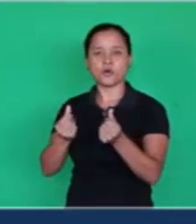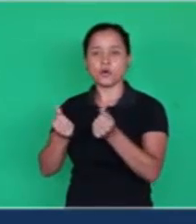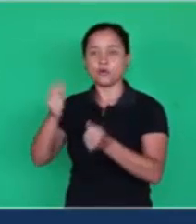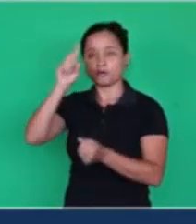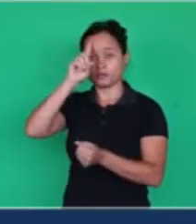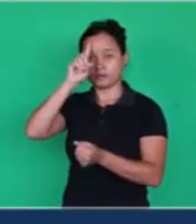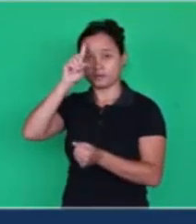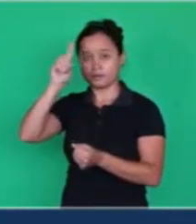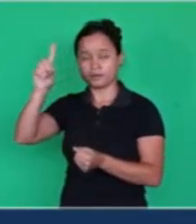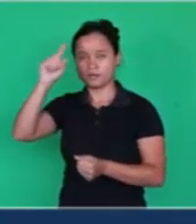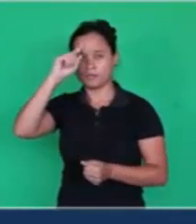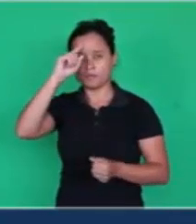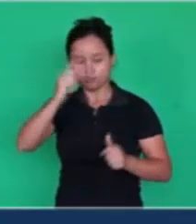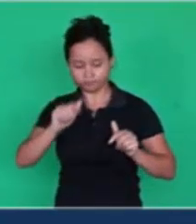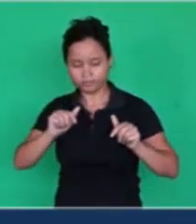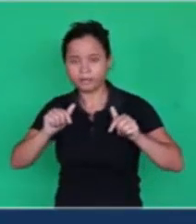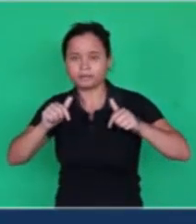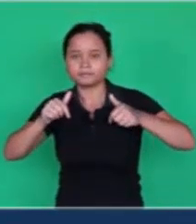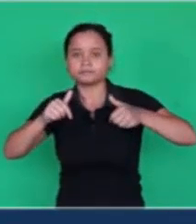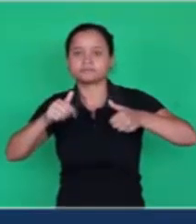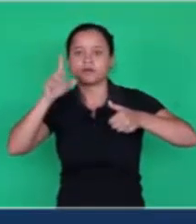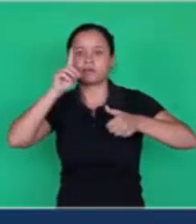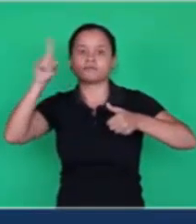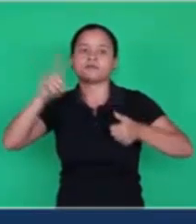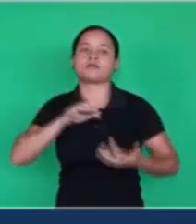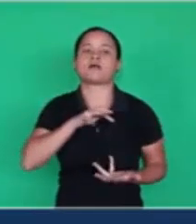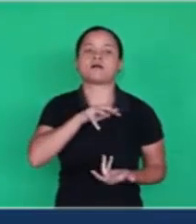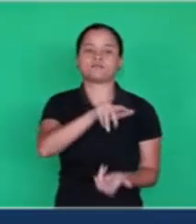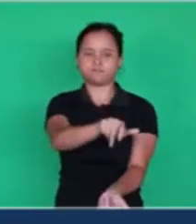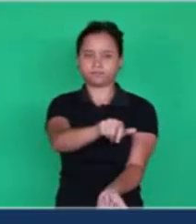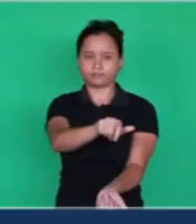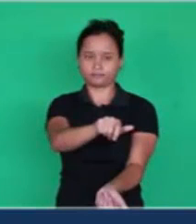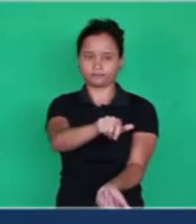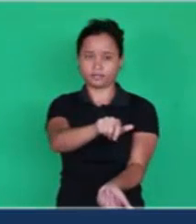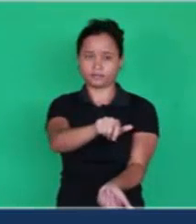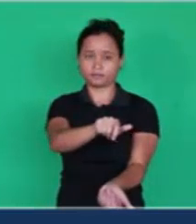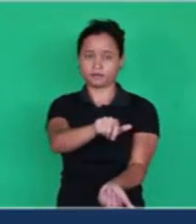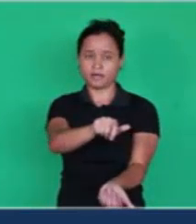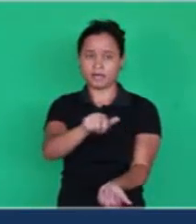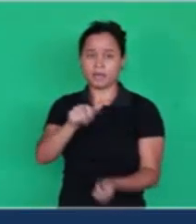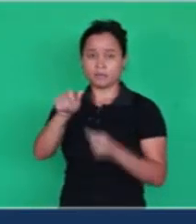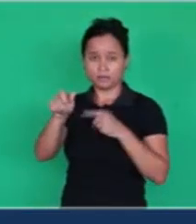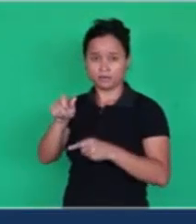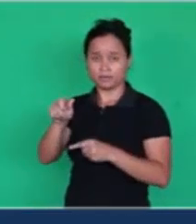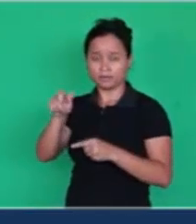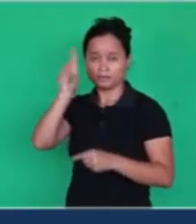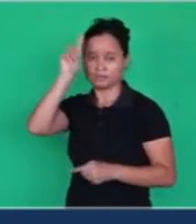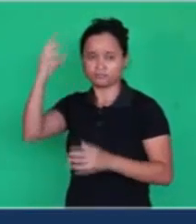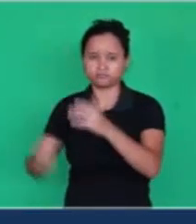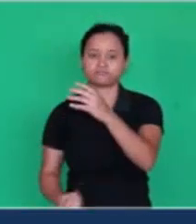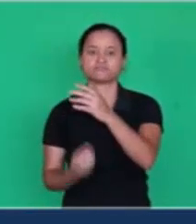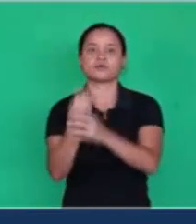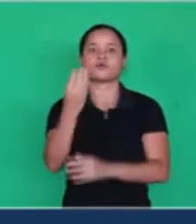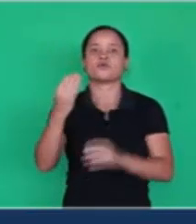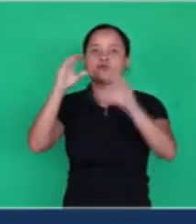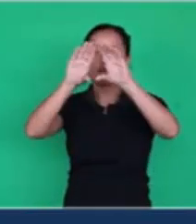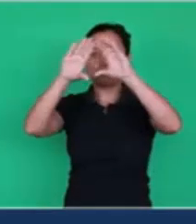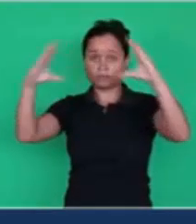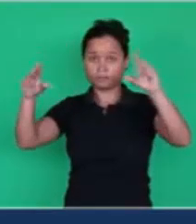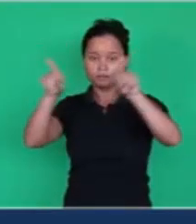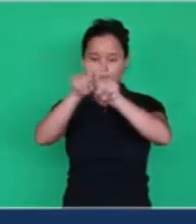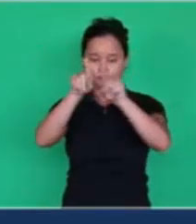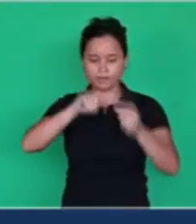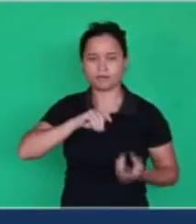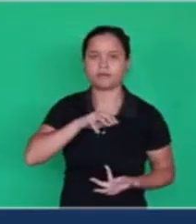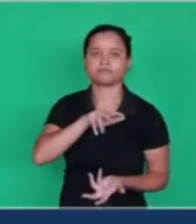By His Word, God created heaven and earth. Now, the understanding of this creation is